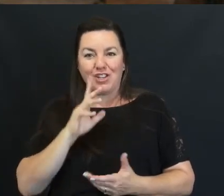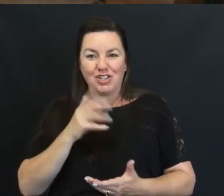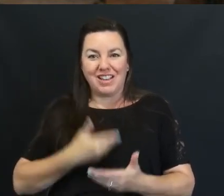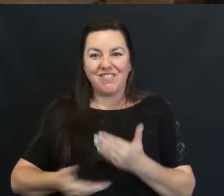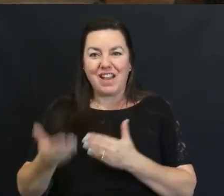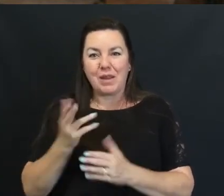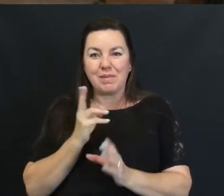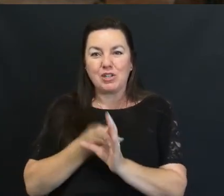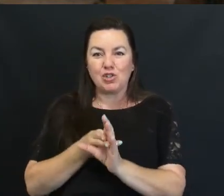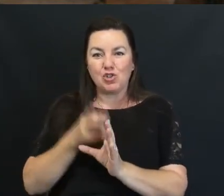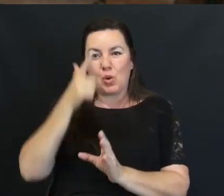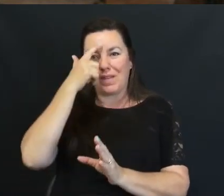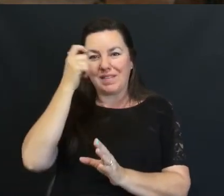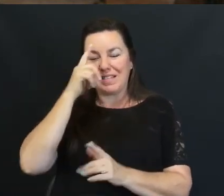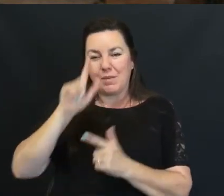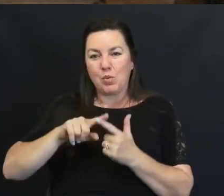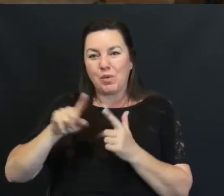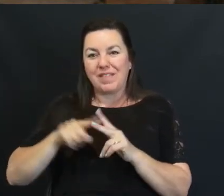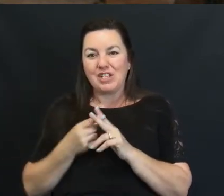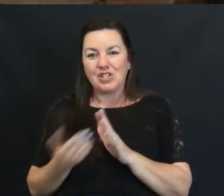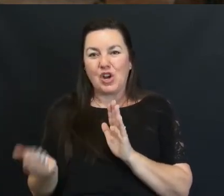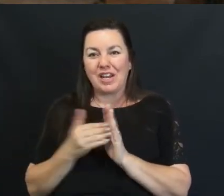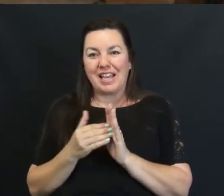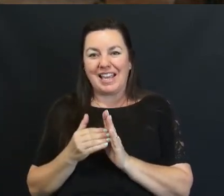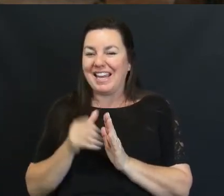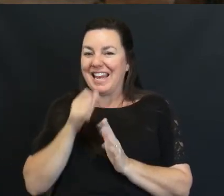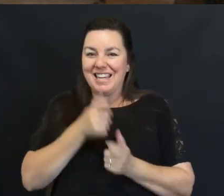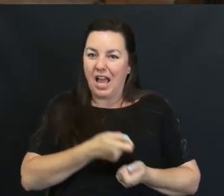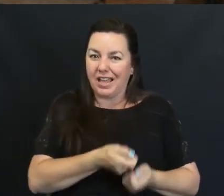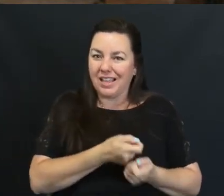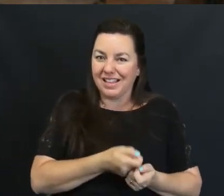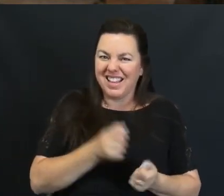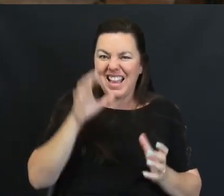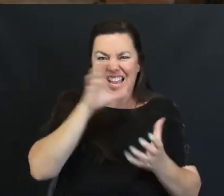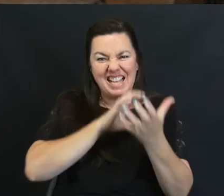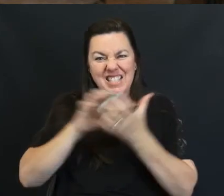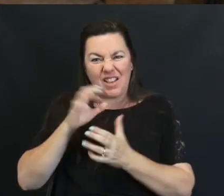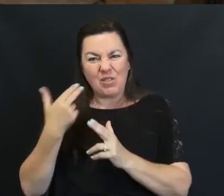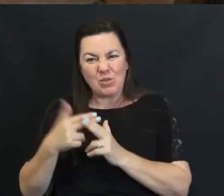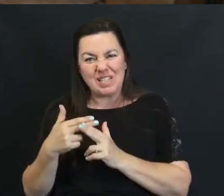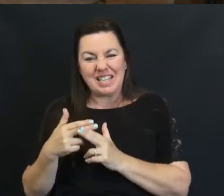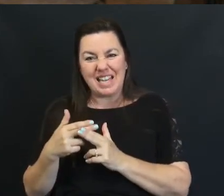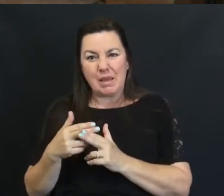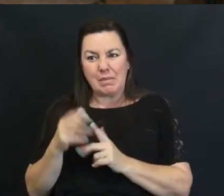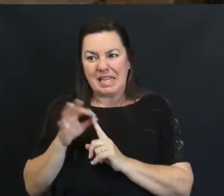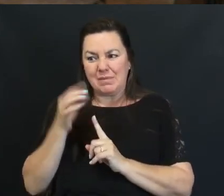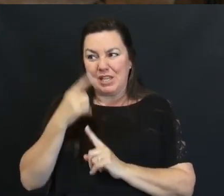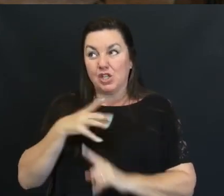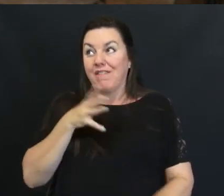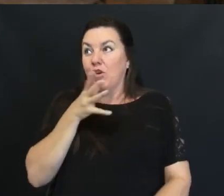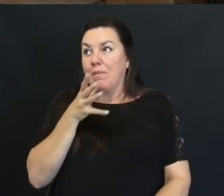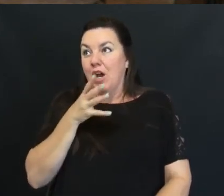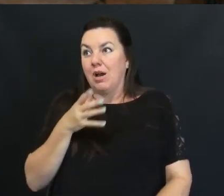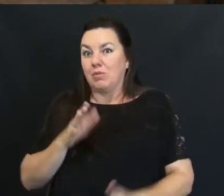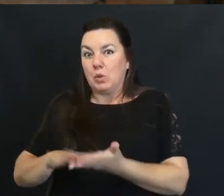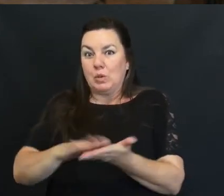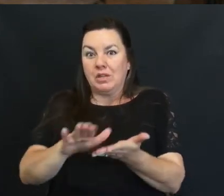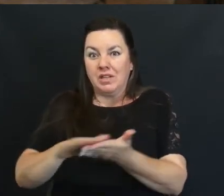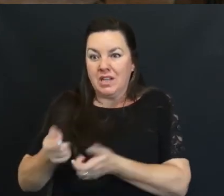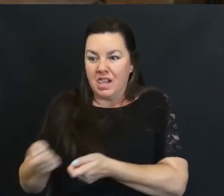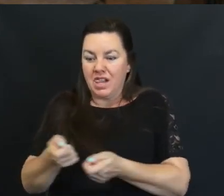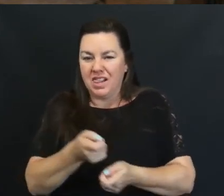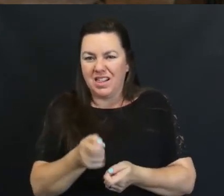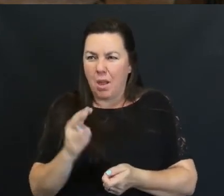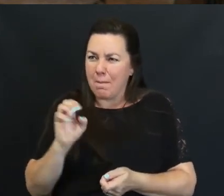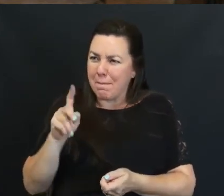When They Started Up Again It Is A Very Confusing Name Especially For Moms I Politely